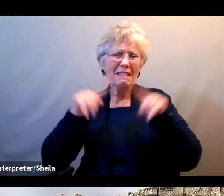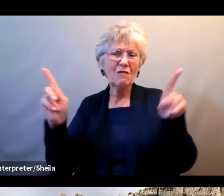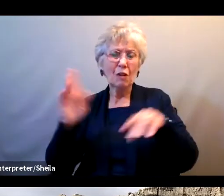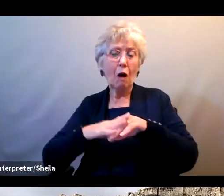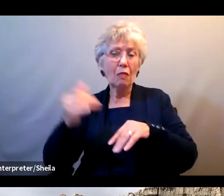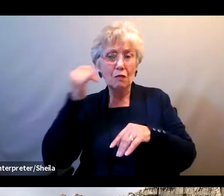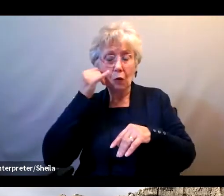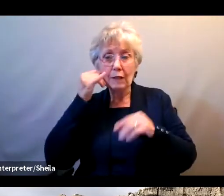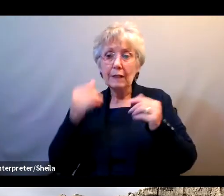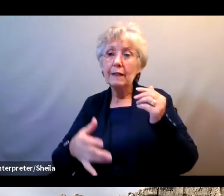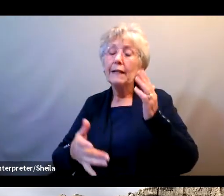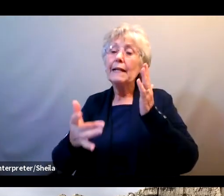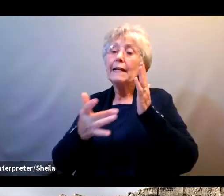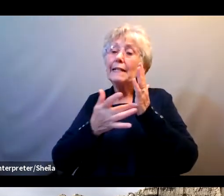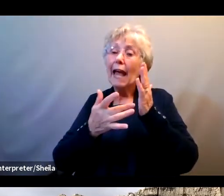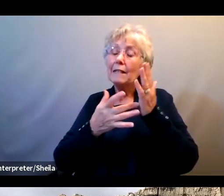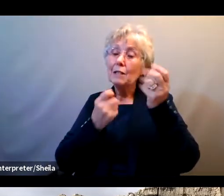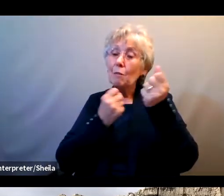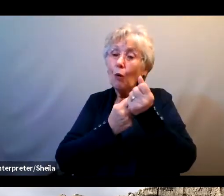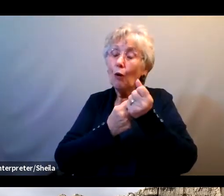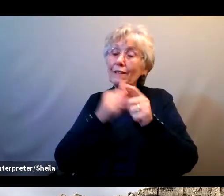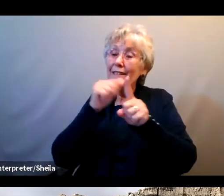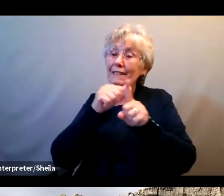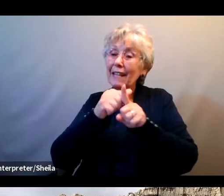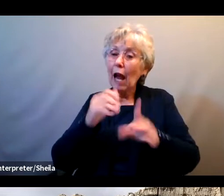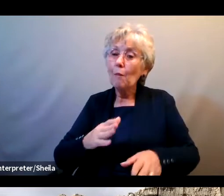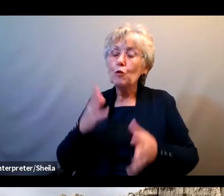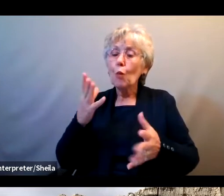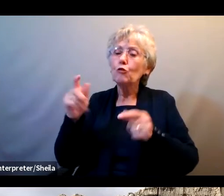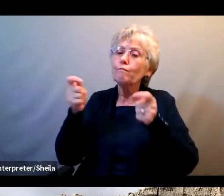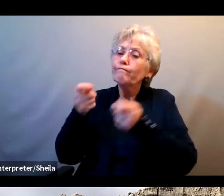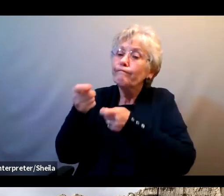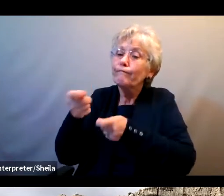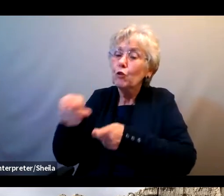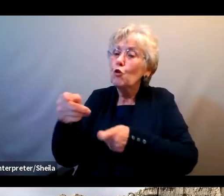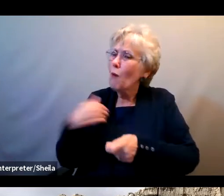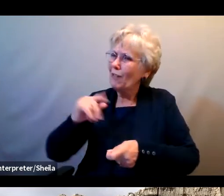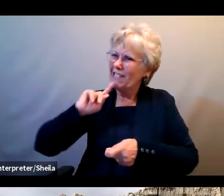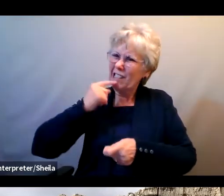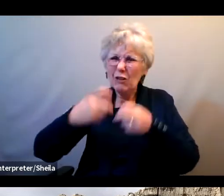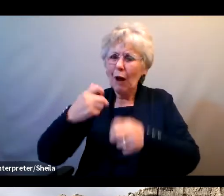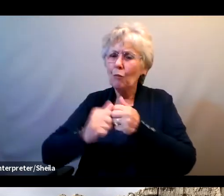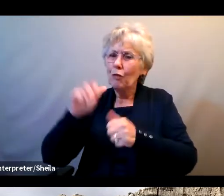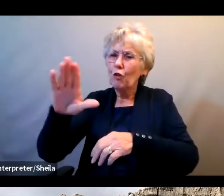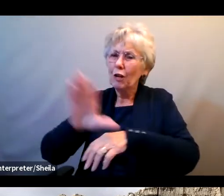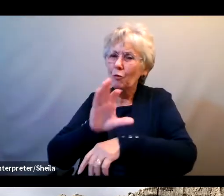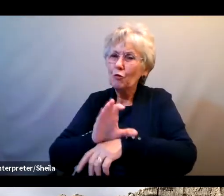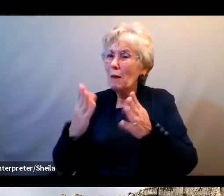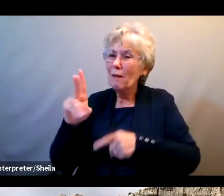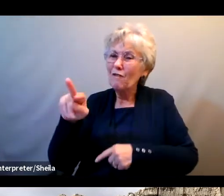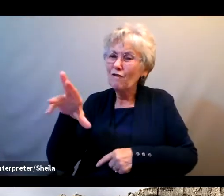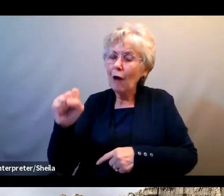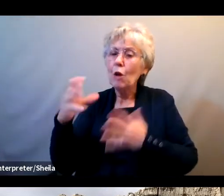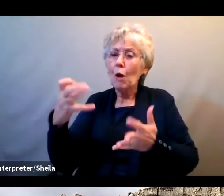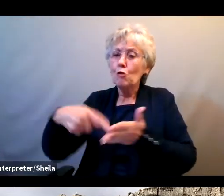Tech support scammers want you to believe that you have a serious problem with your computer, like a virus, and they want you to pay for tech support services